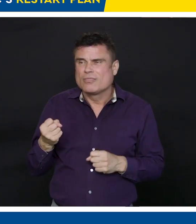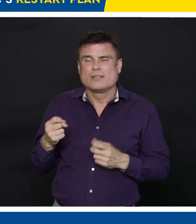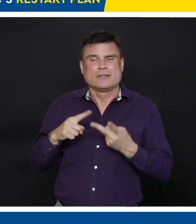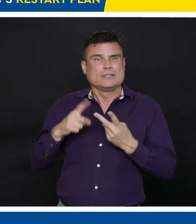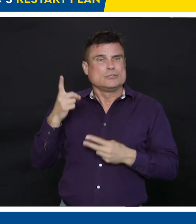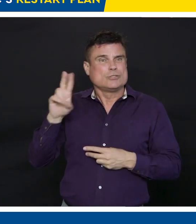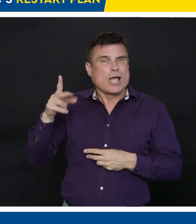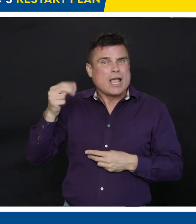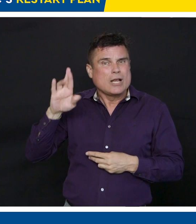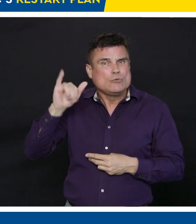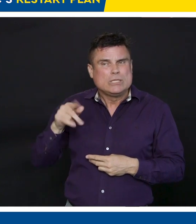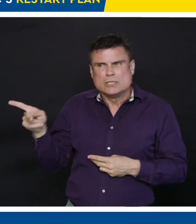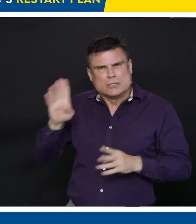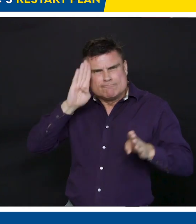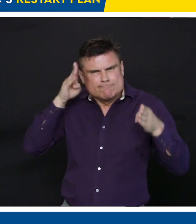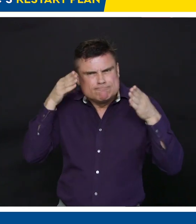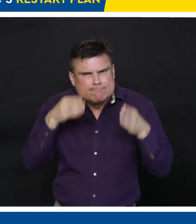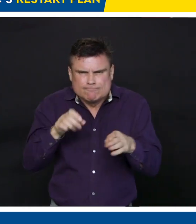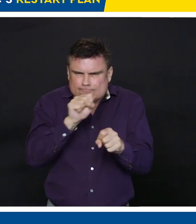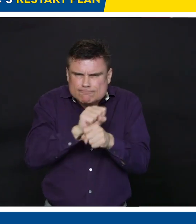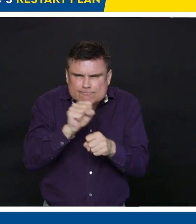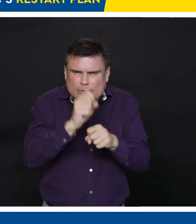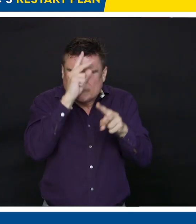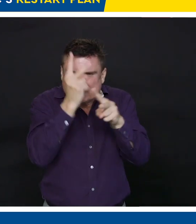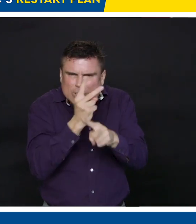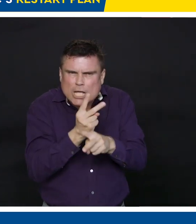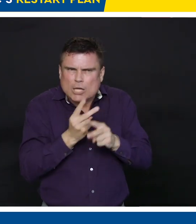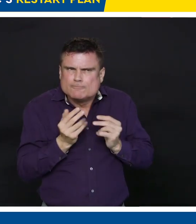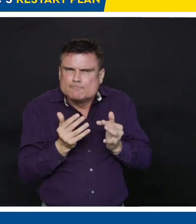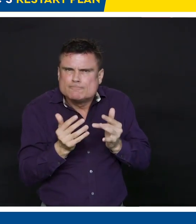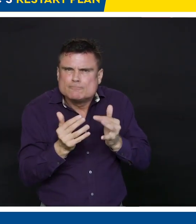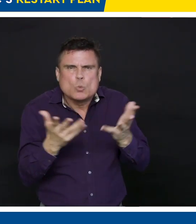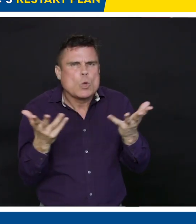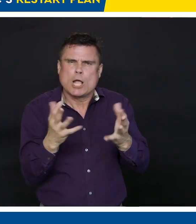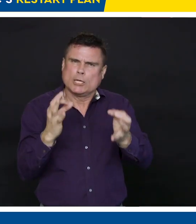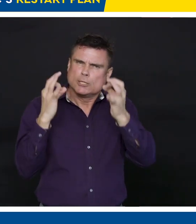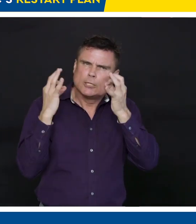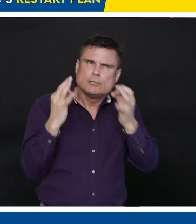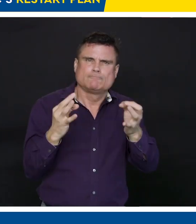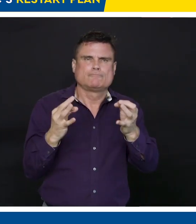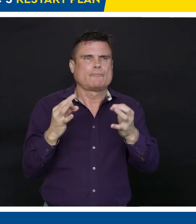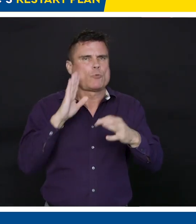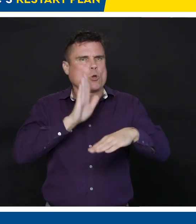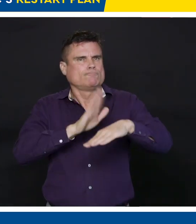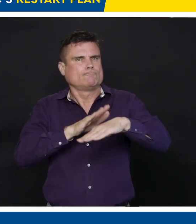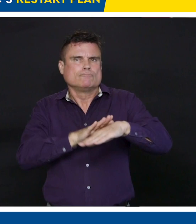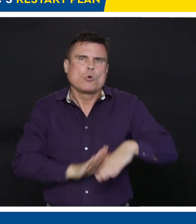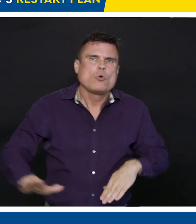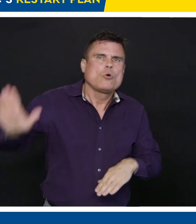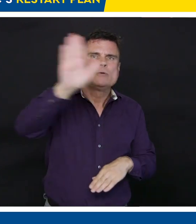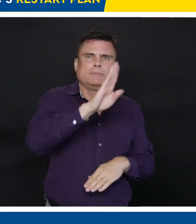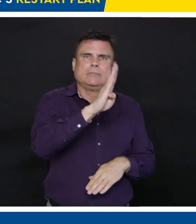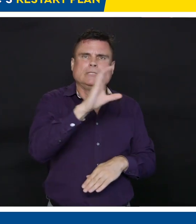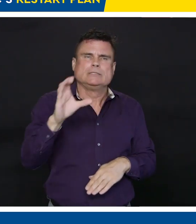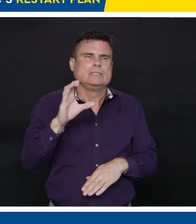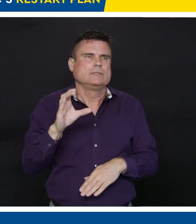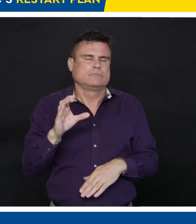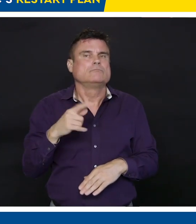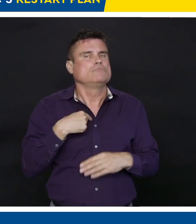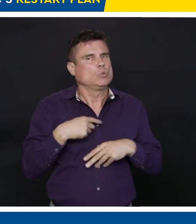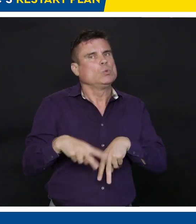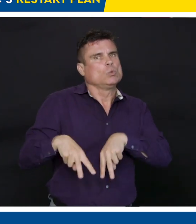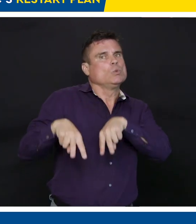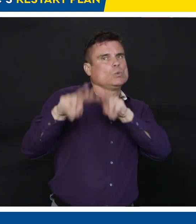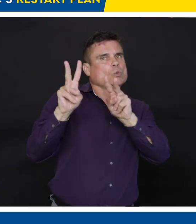on the best outcomes for British Columbians. That, I don't think, has ever happened before, so we should take some comfort in that. Our